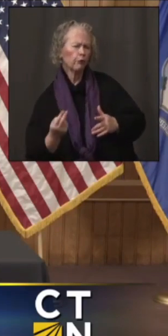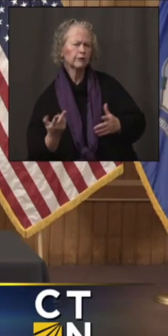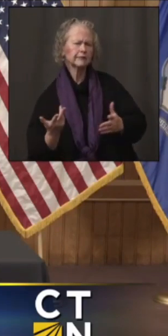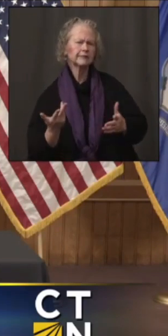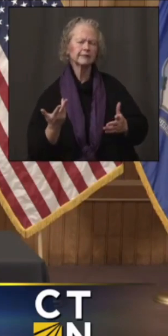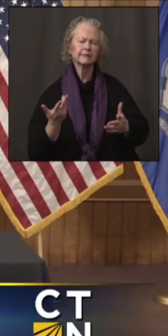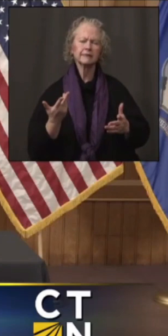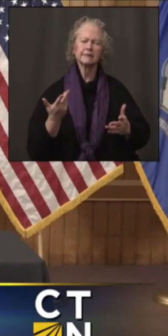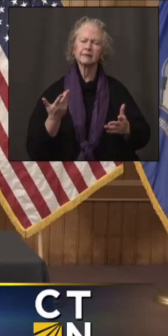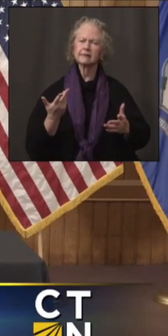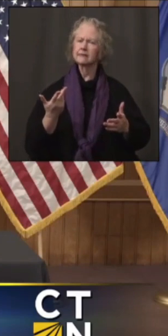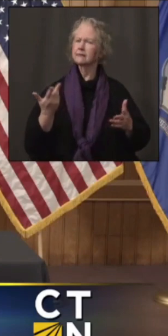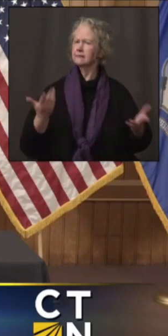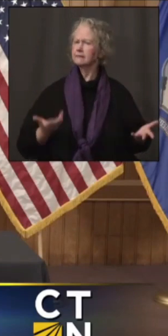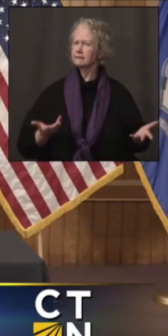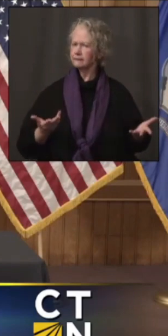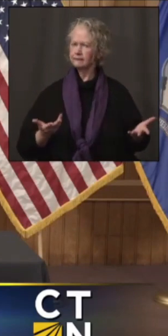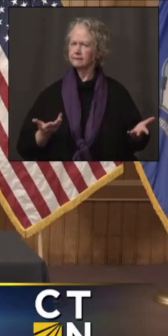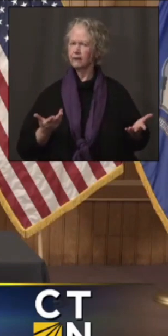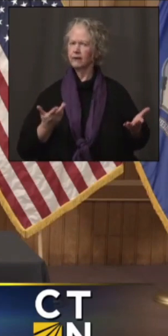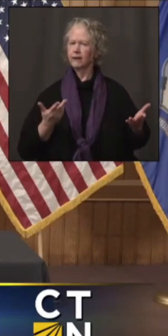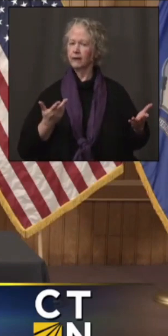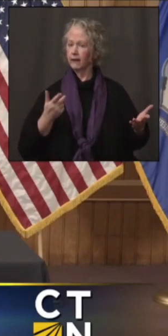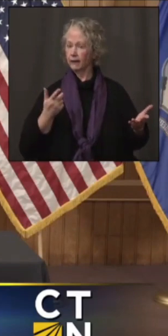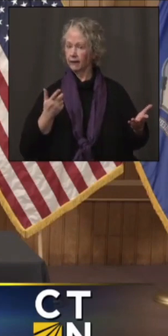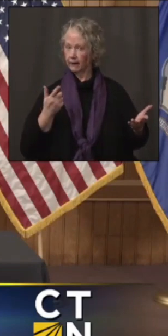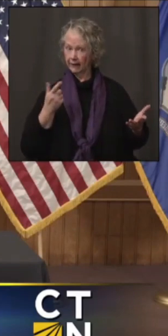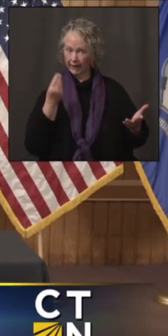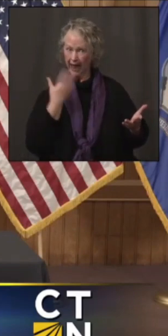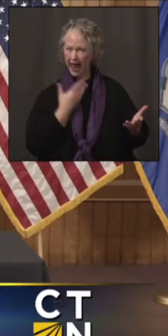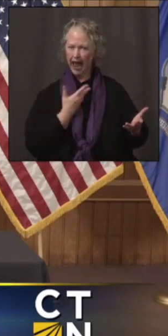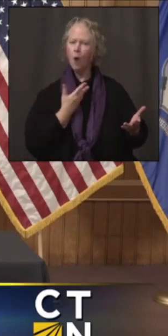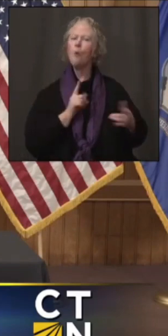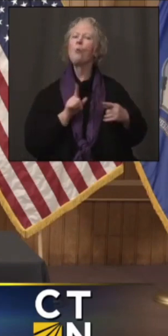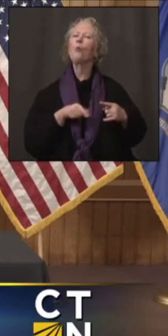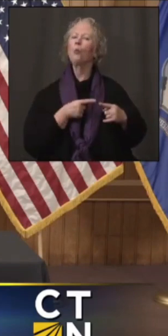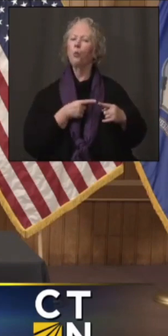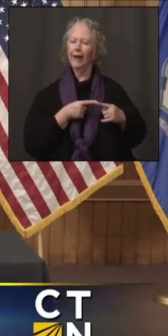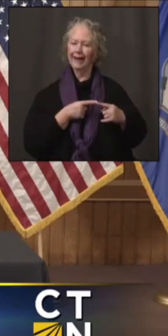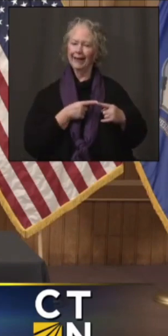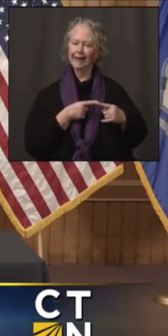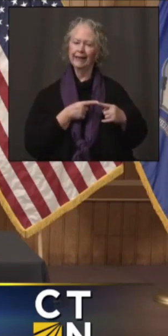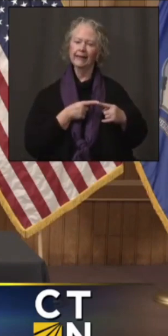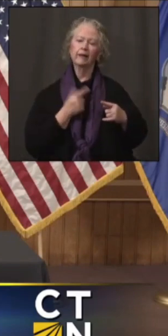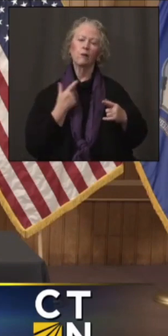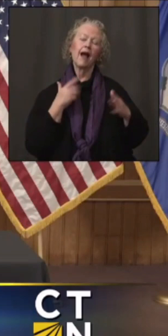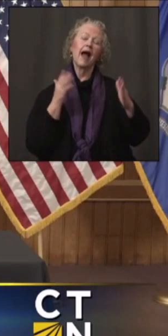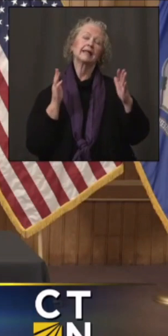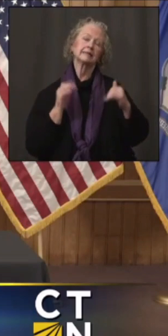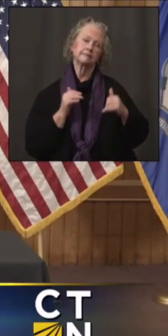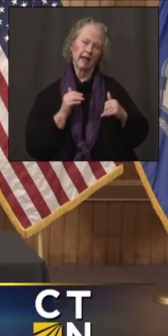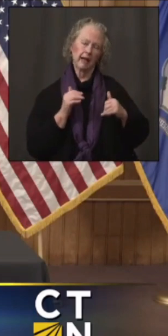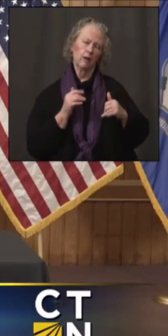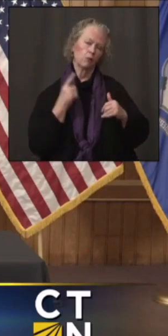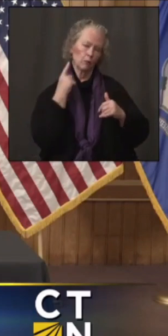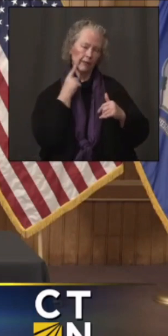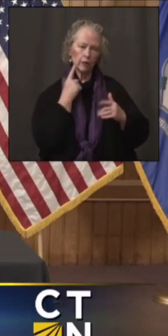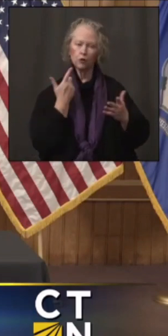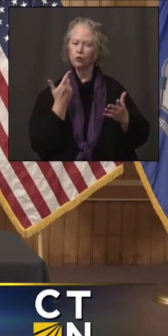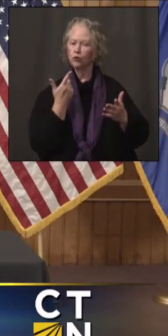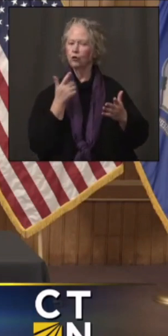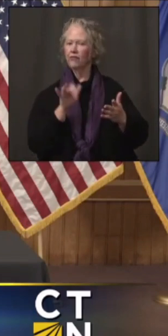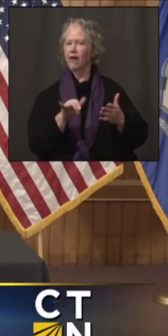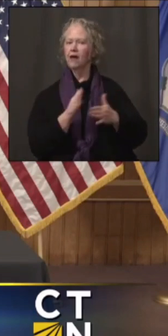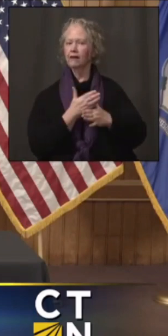Uh, is, can you give us an idea of when we might expect that information to be, uh,